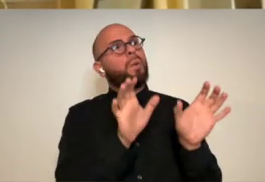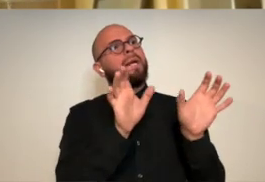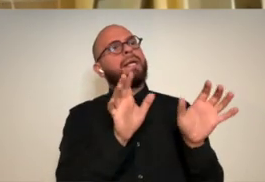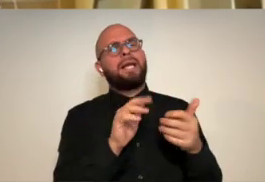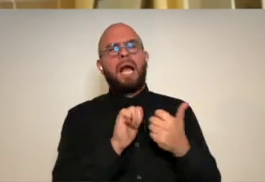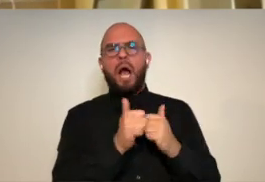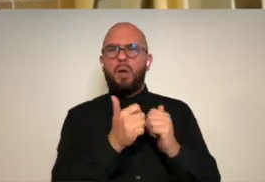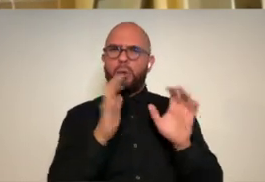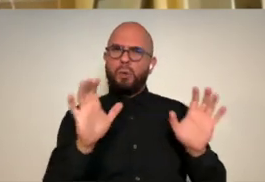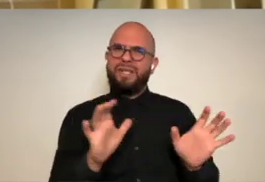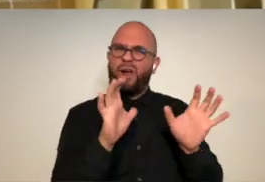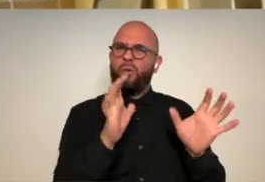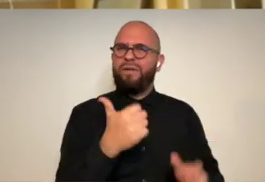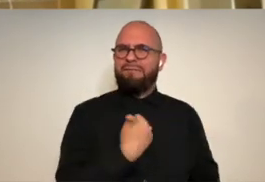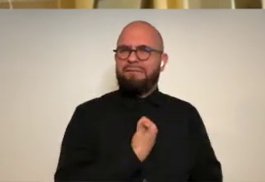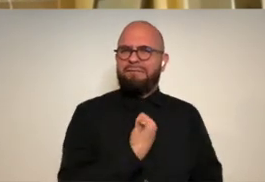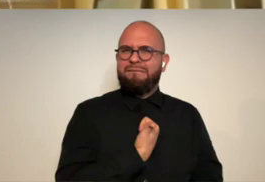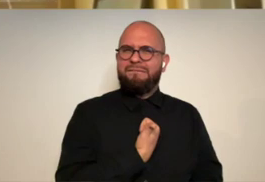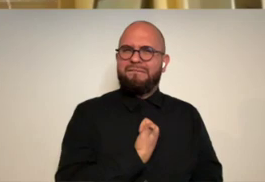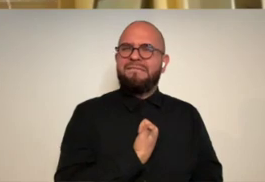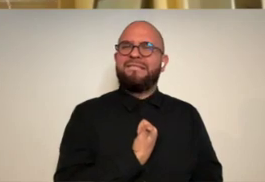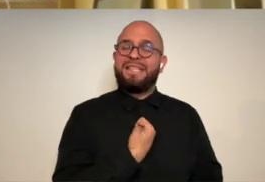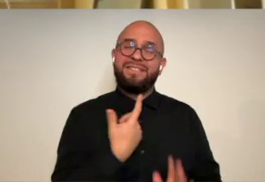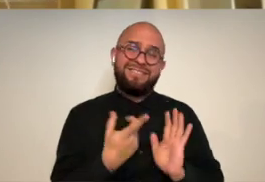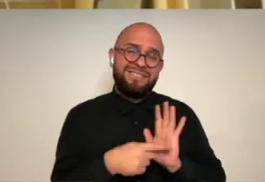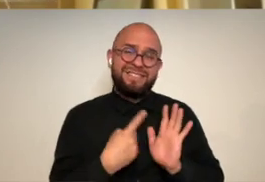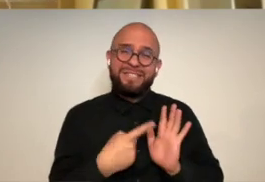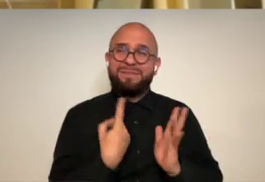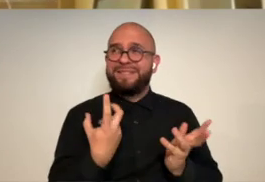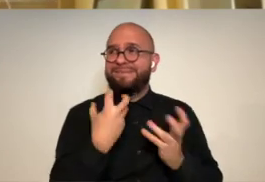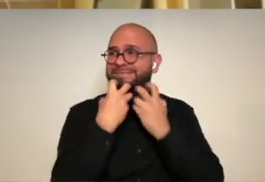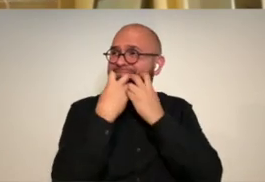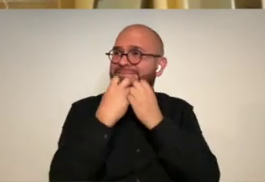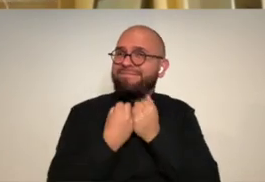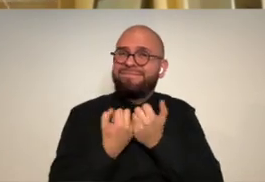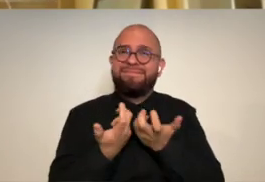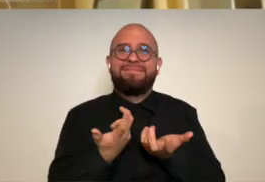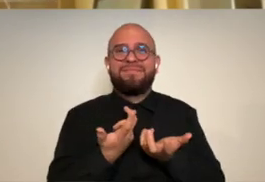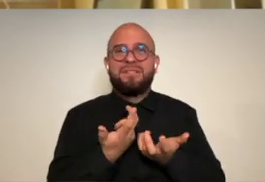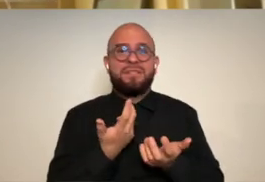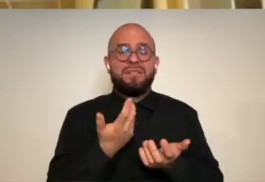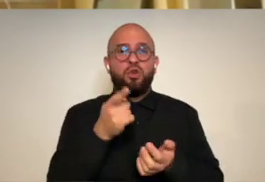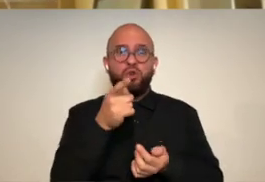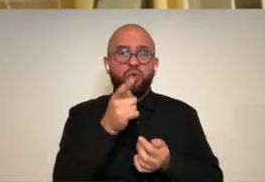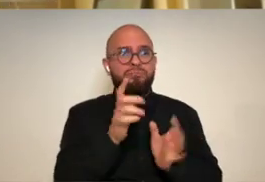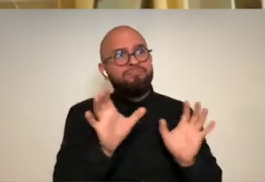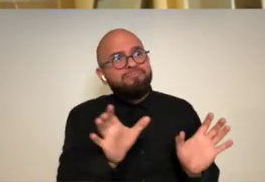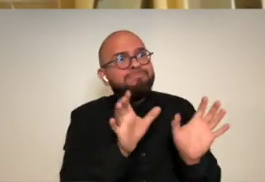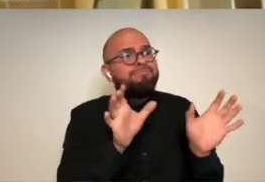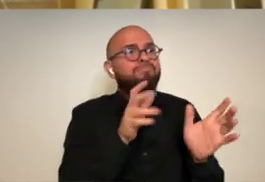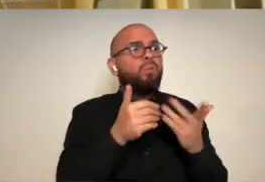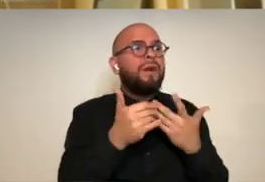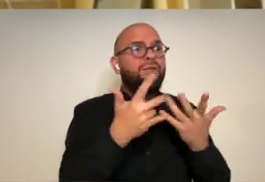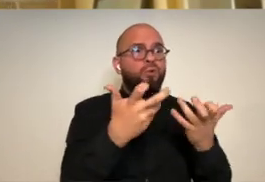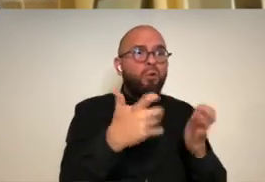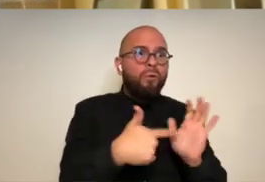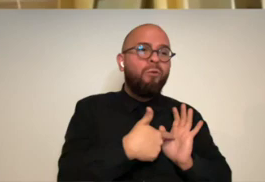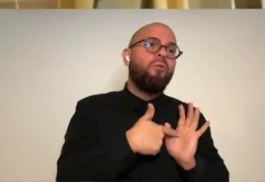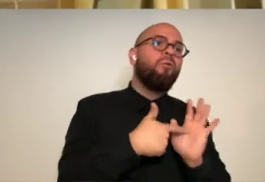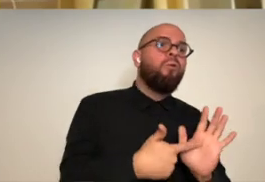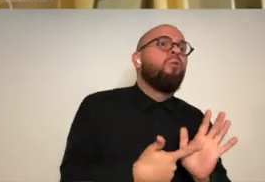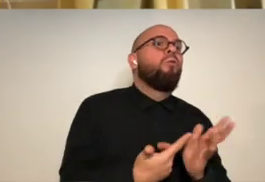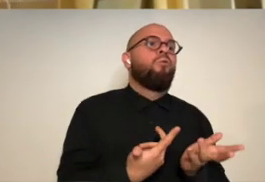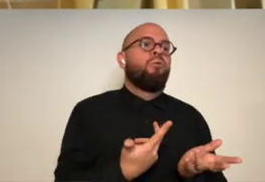decorate how do you decorate oneself right like and embrace that like sometimes some you know like you should